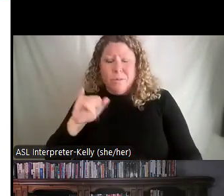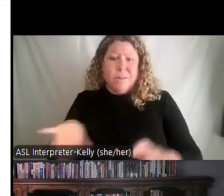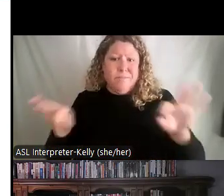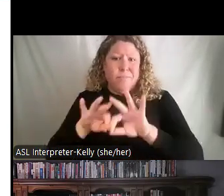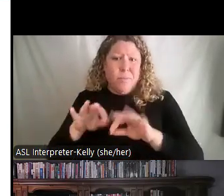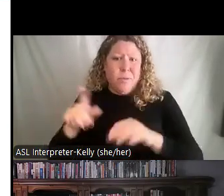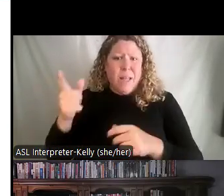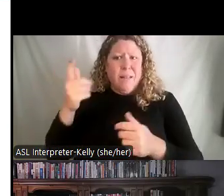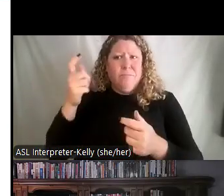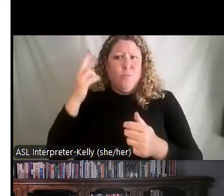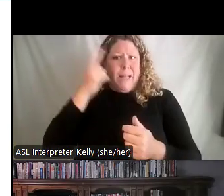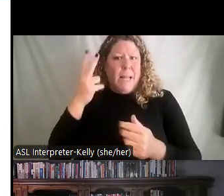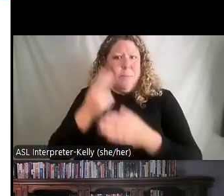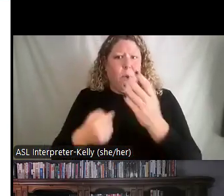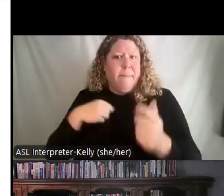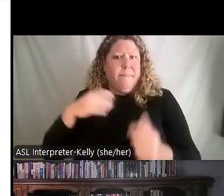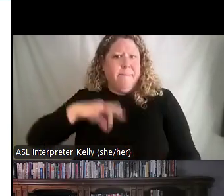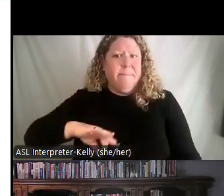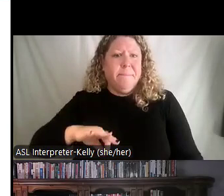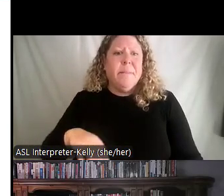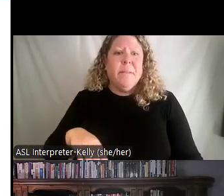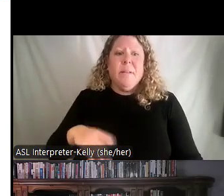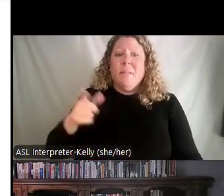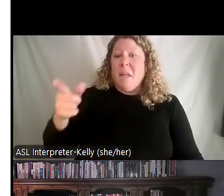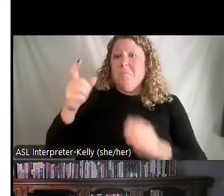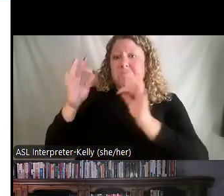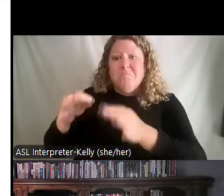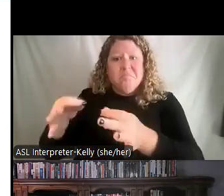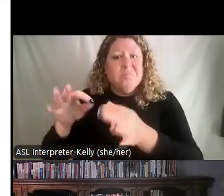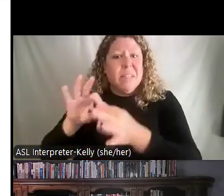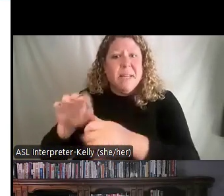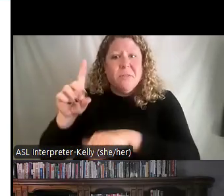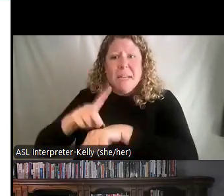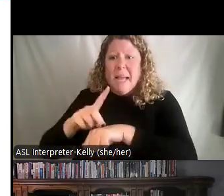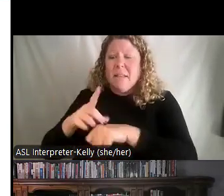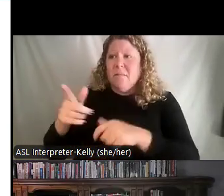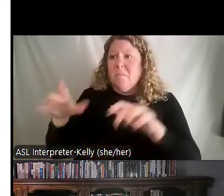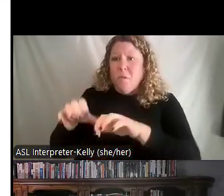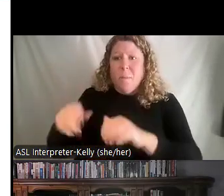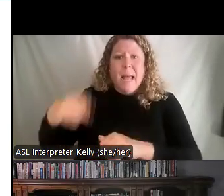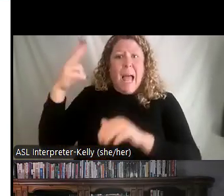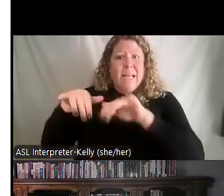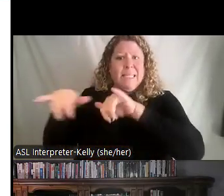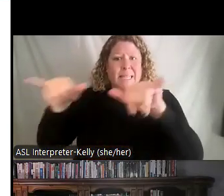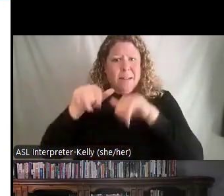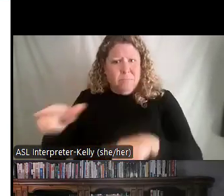They make effective decisions regarding tasks. They perform at high standards and they're aware of their expertise.